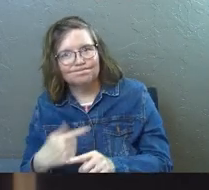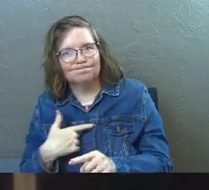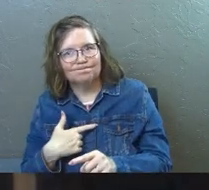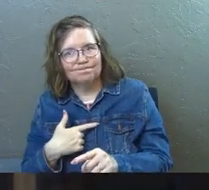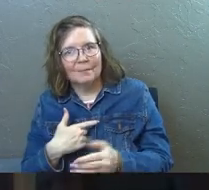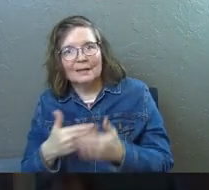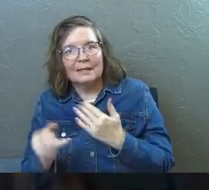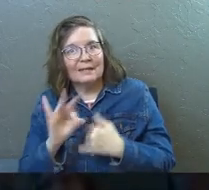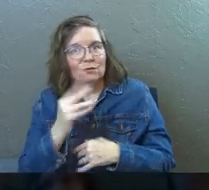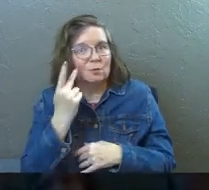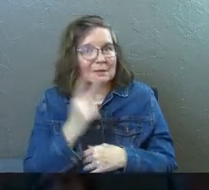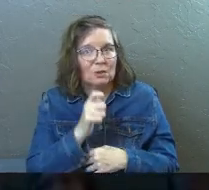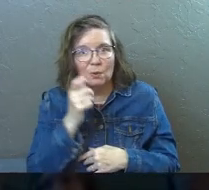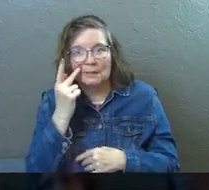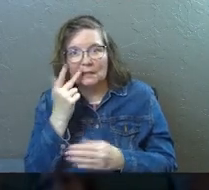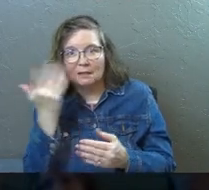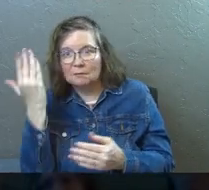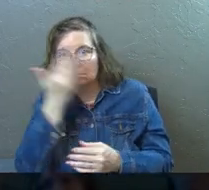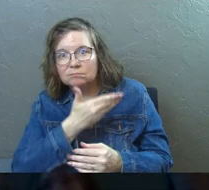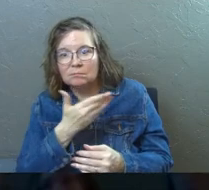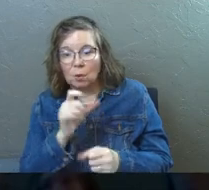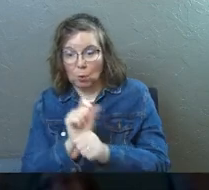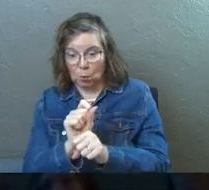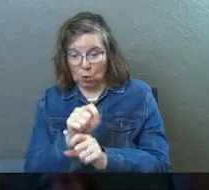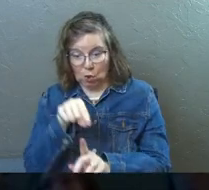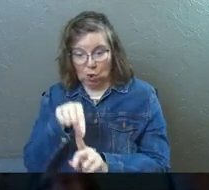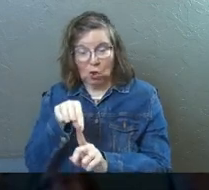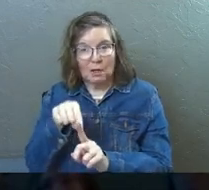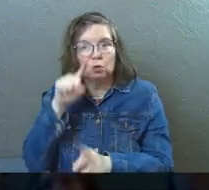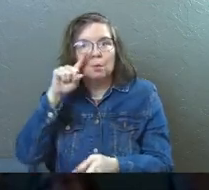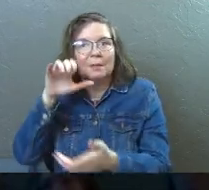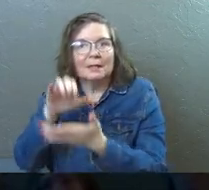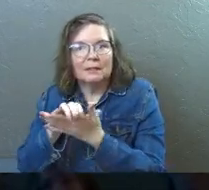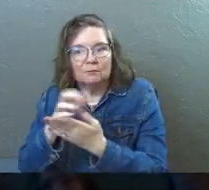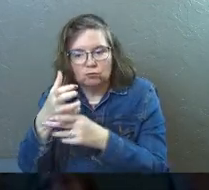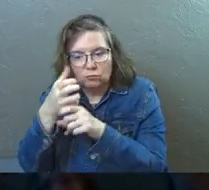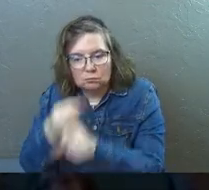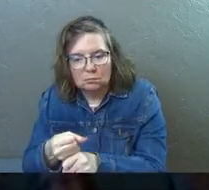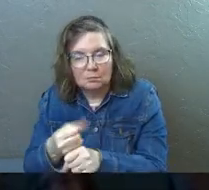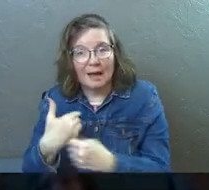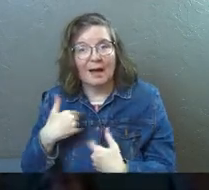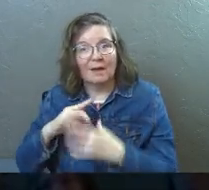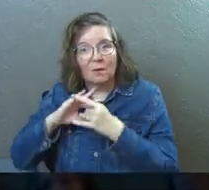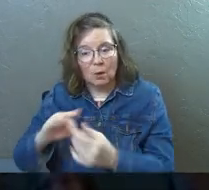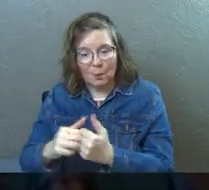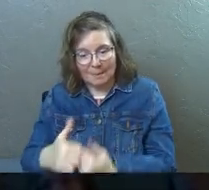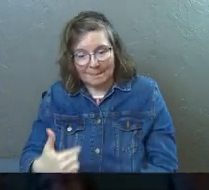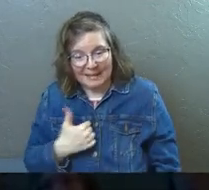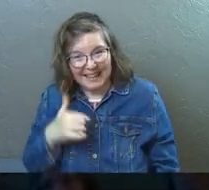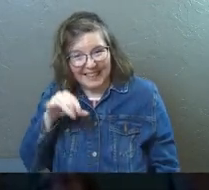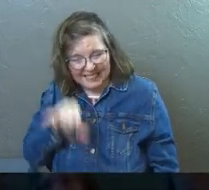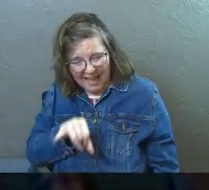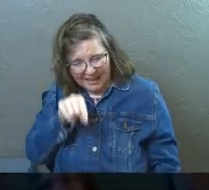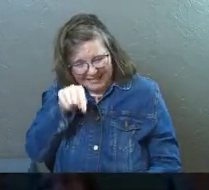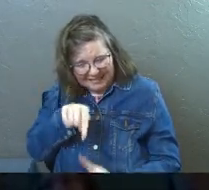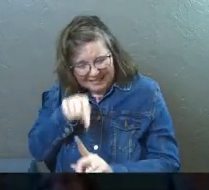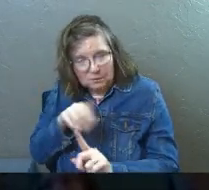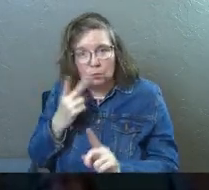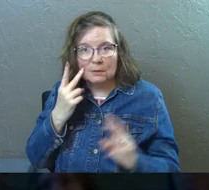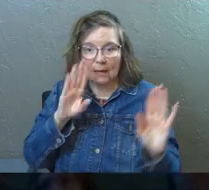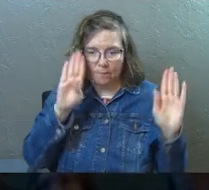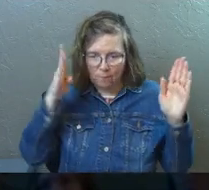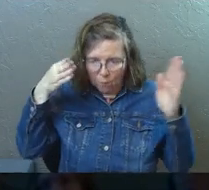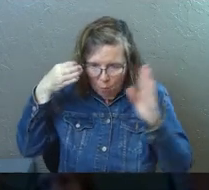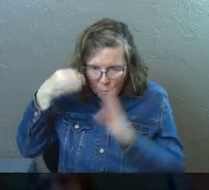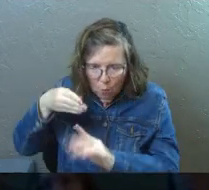The work is to believe. I'm not going to give you a religion either. The work is to have a relationship with me. Do you see him focusing